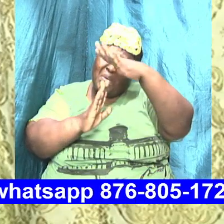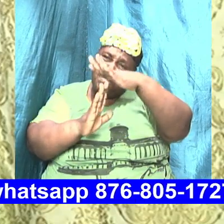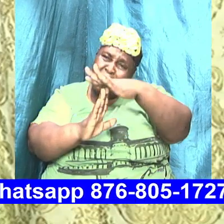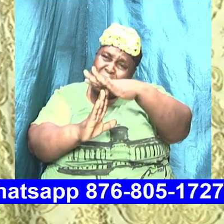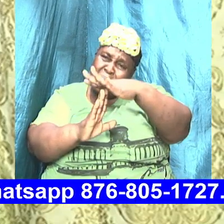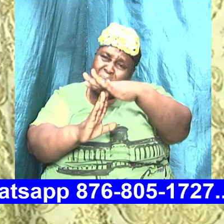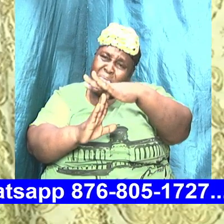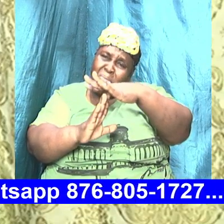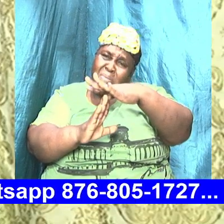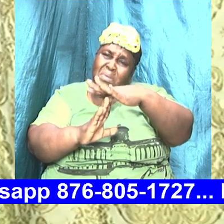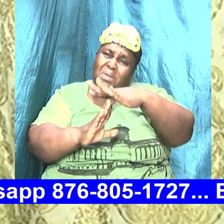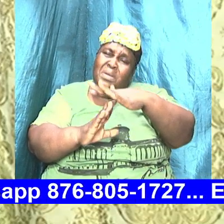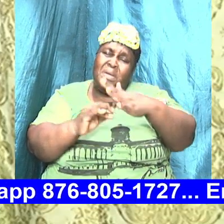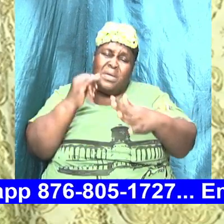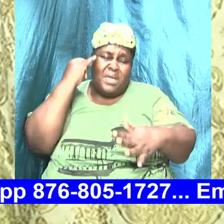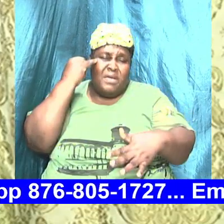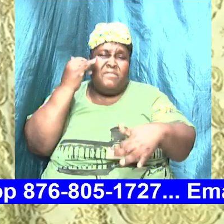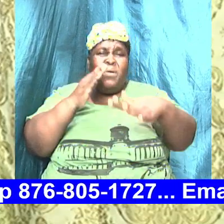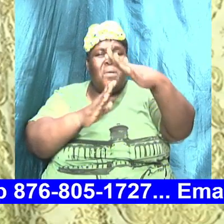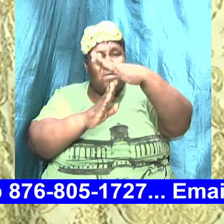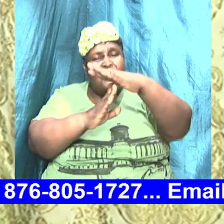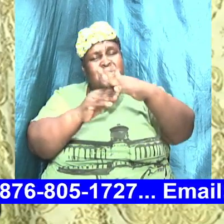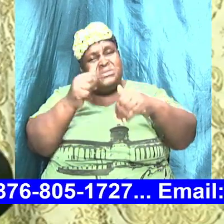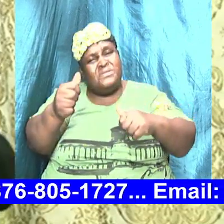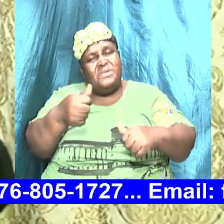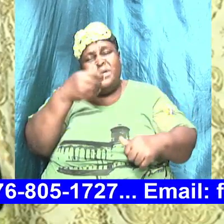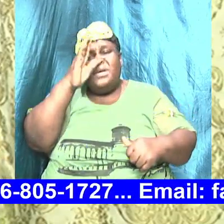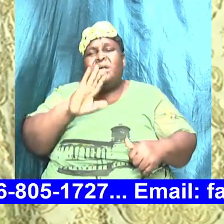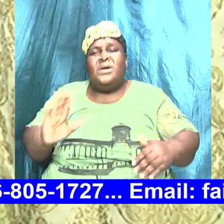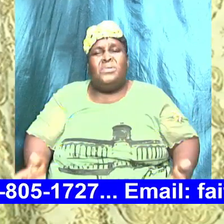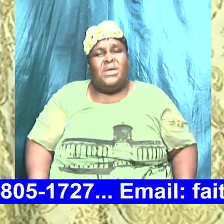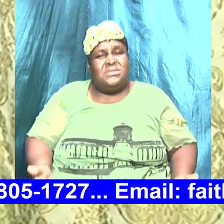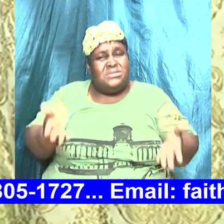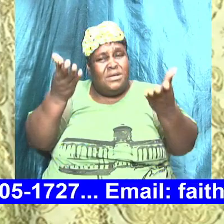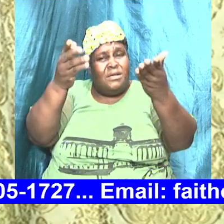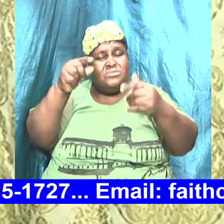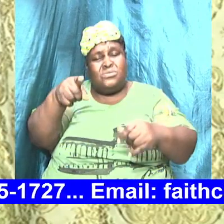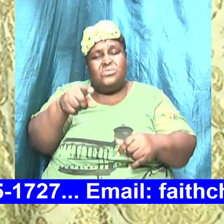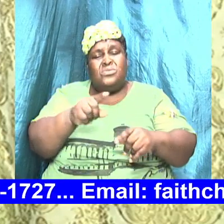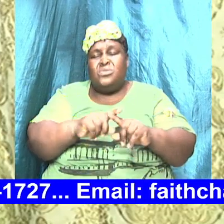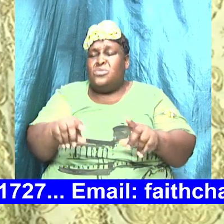If you Humble Yourself God Will Exalt You Nobody Try For Anybody See